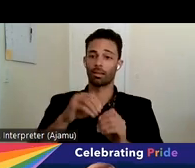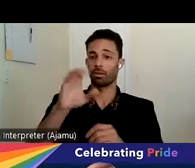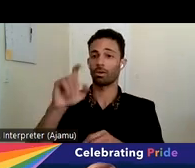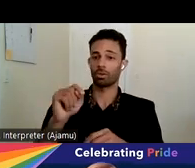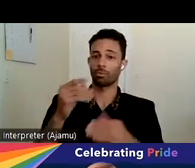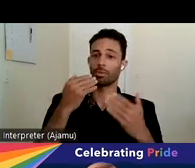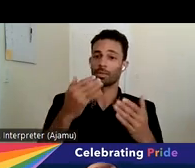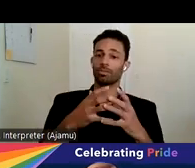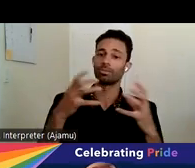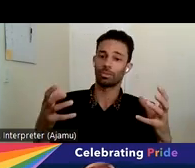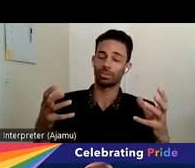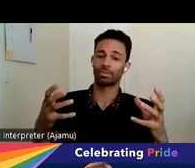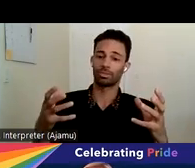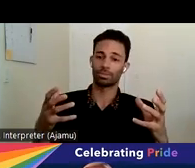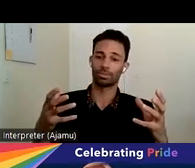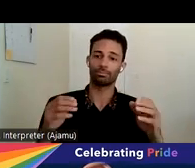you so much